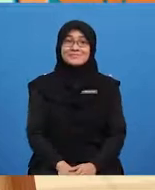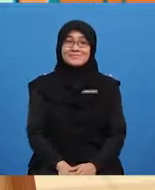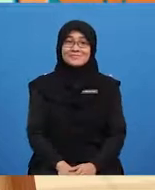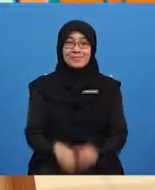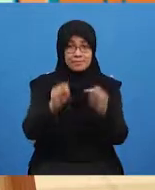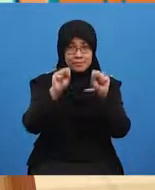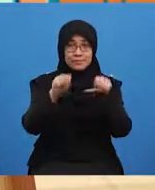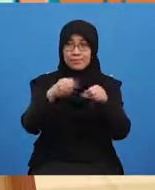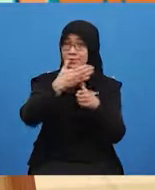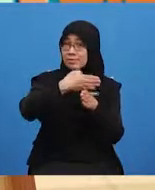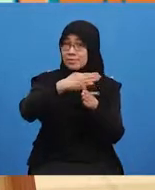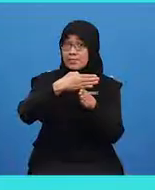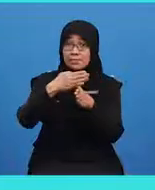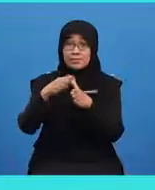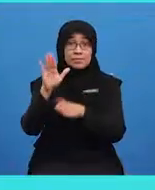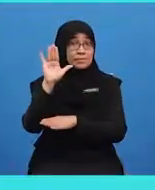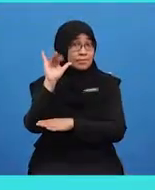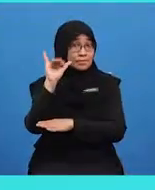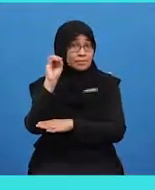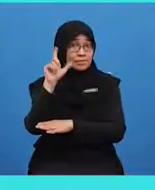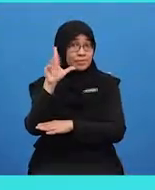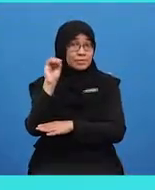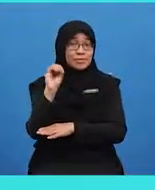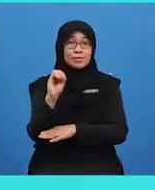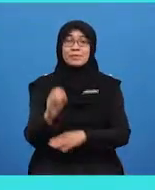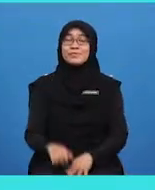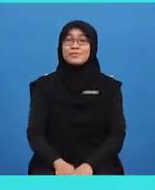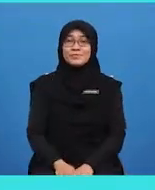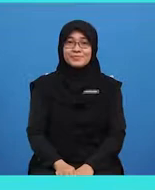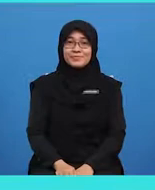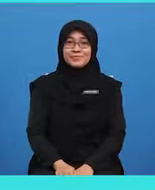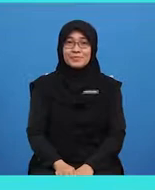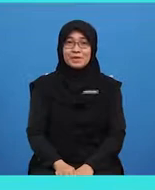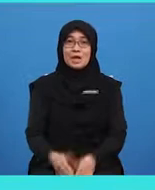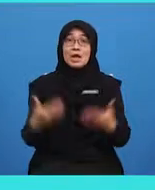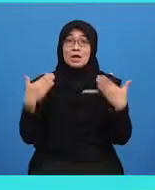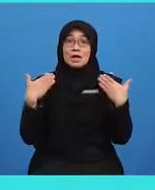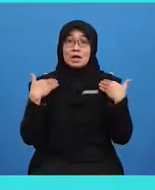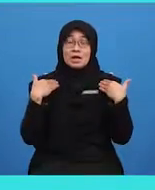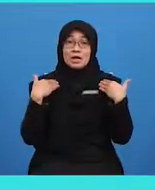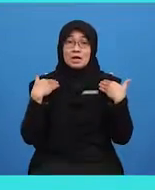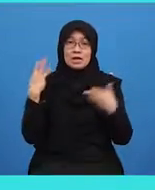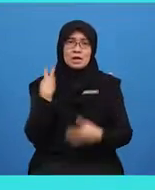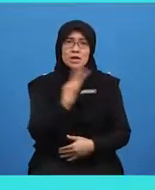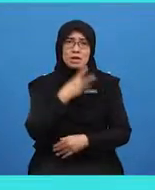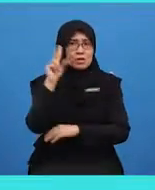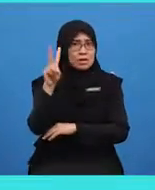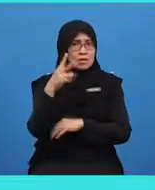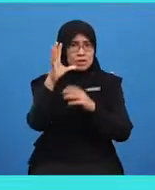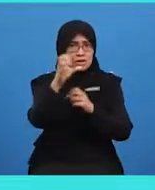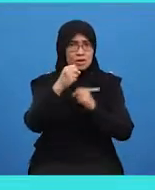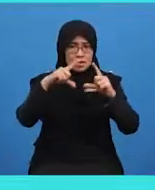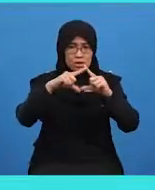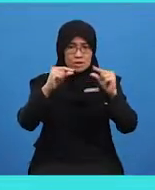What else are there, YOLO? We've got sausage, cheese,